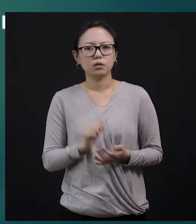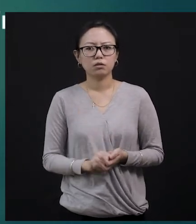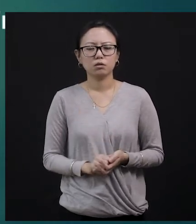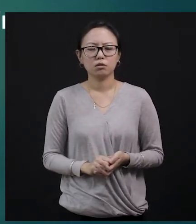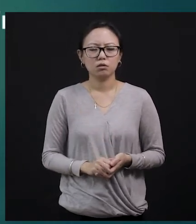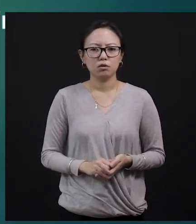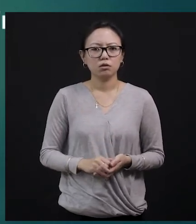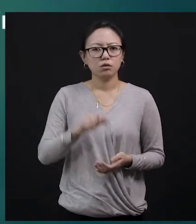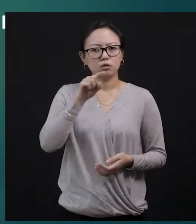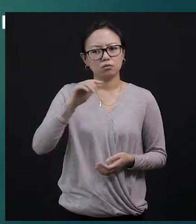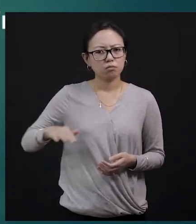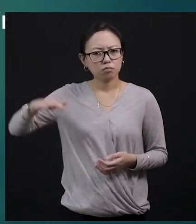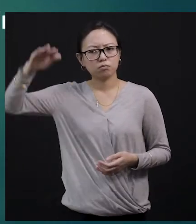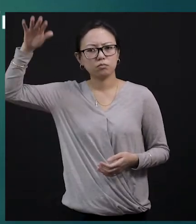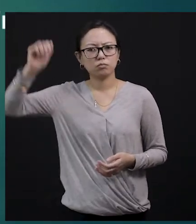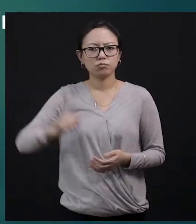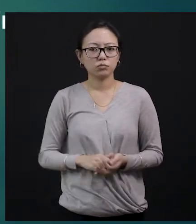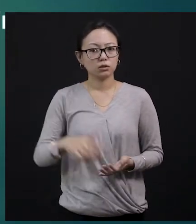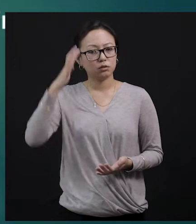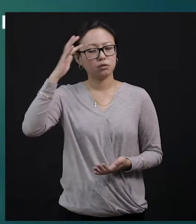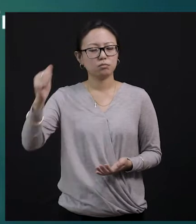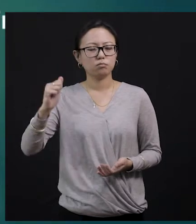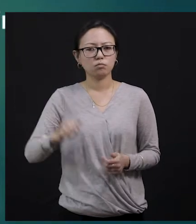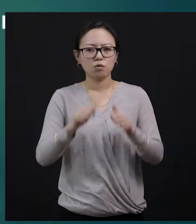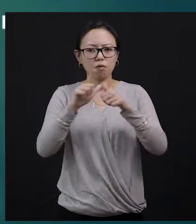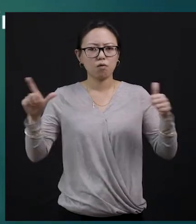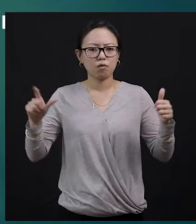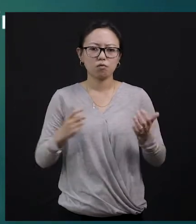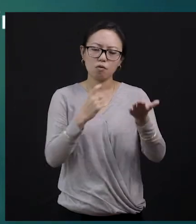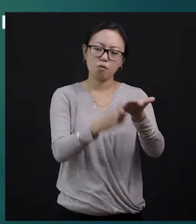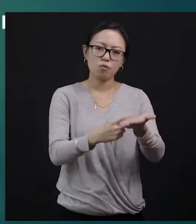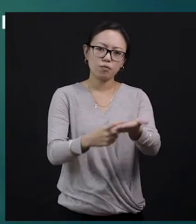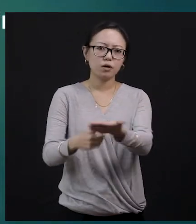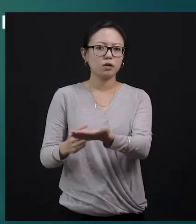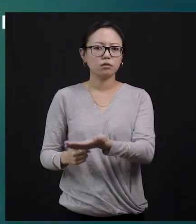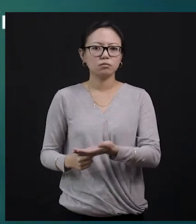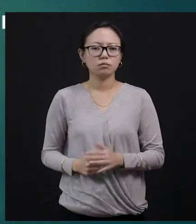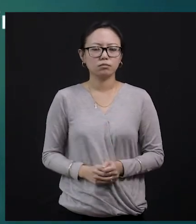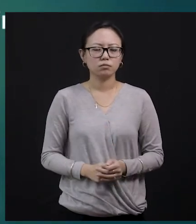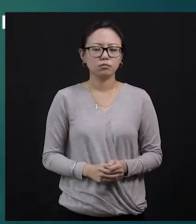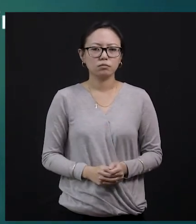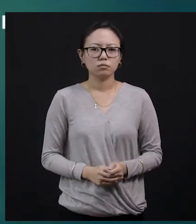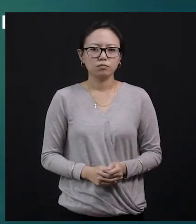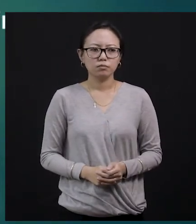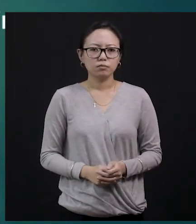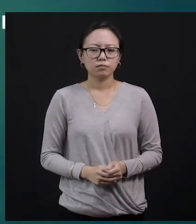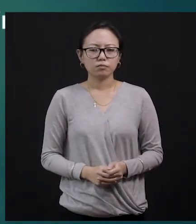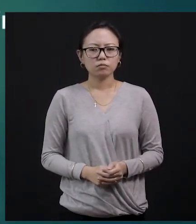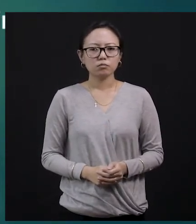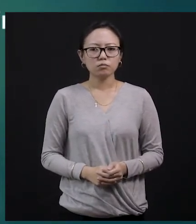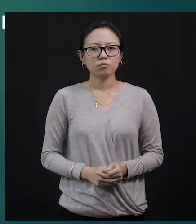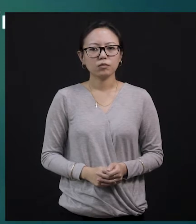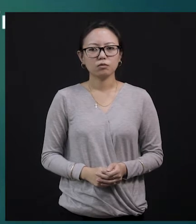respect each religion with regard and with respect, okay? We need to respect one another in order to have a